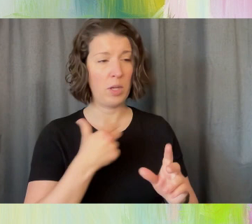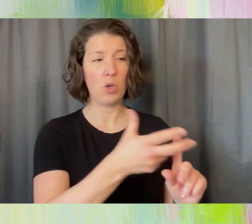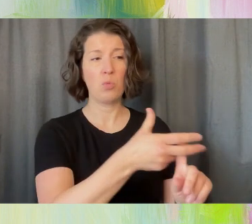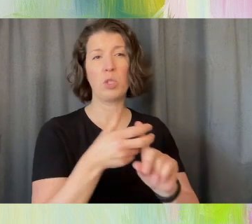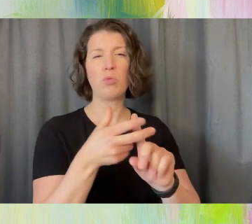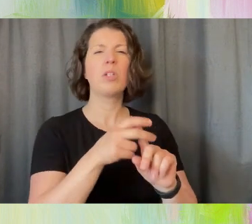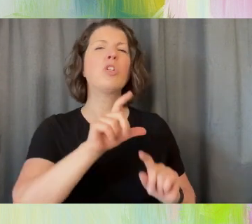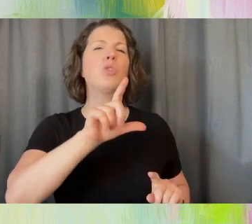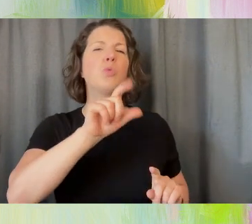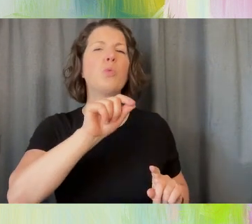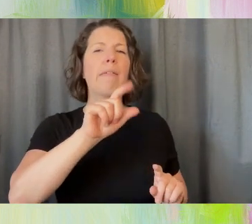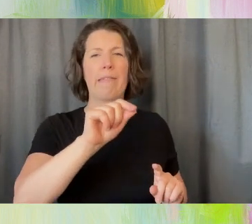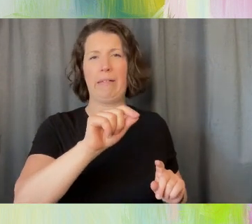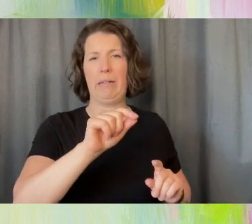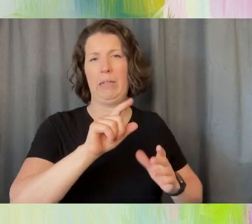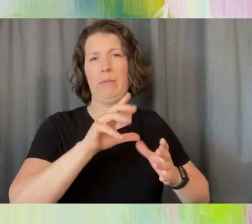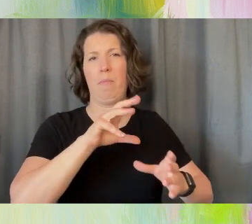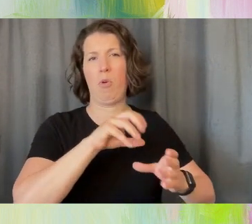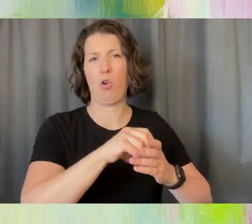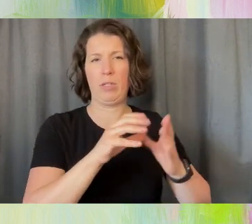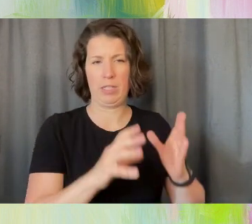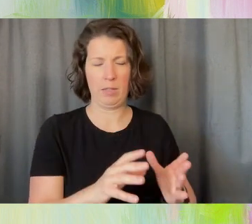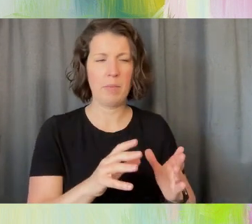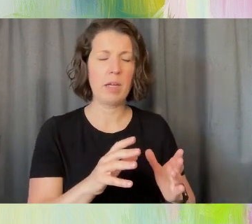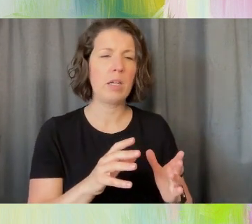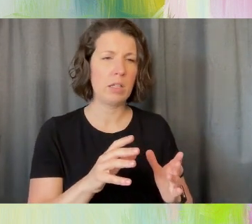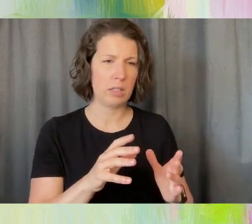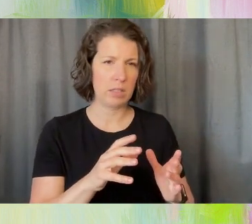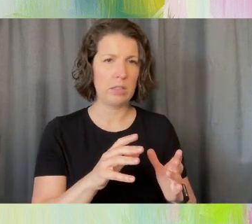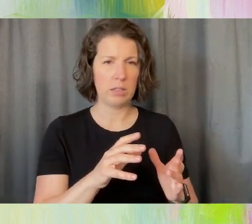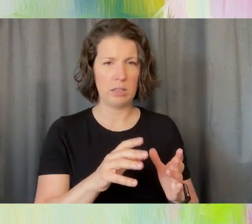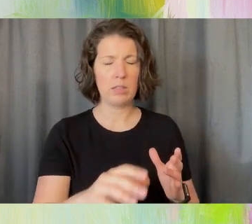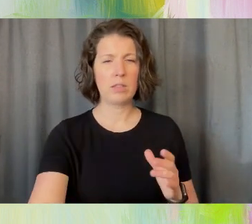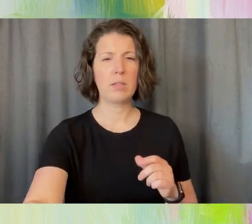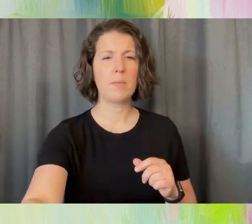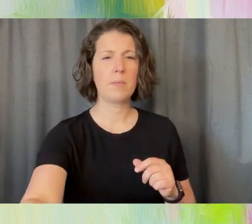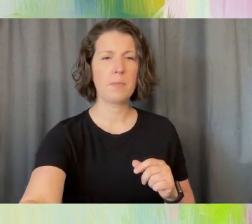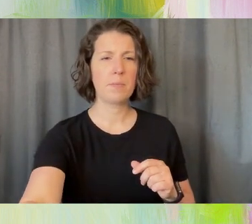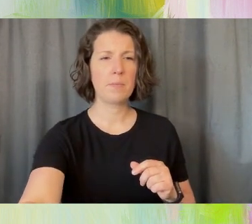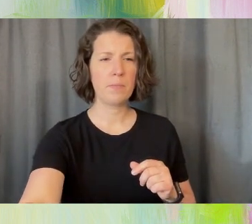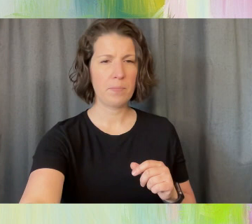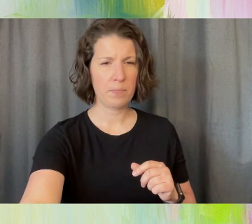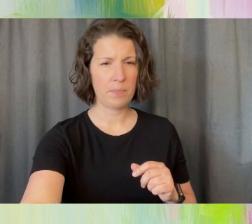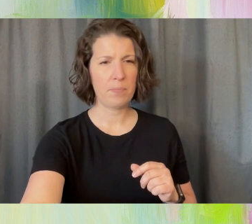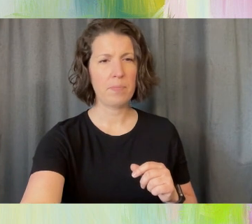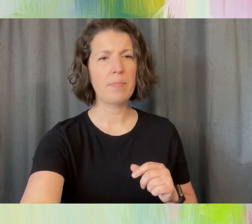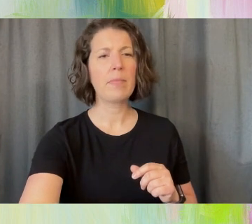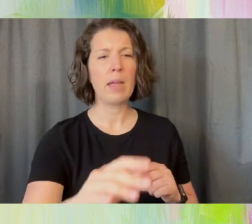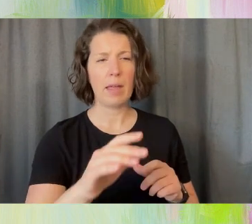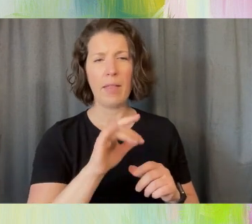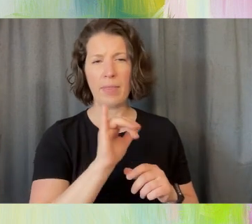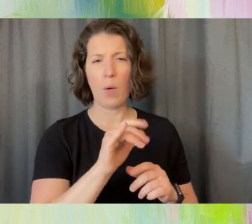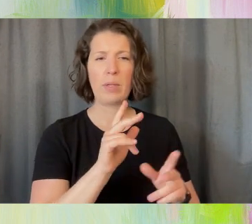These actually were recruited by people working with me in the clinic that I usually